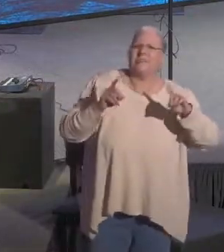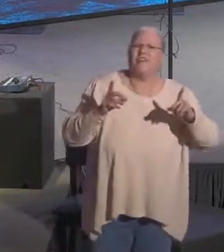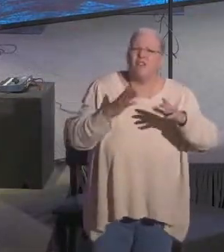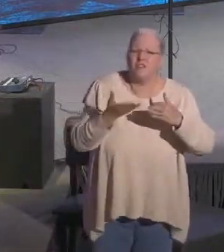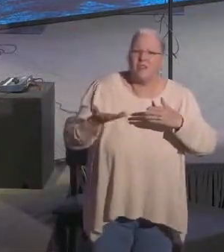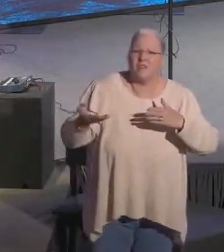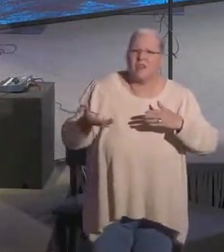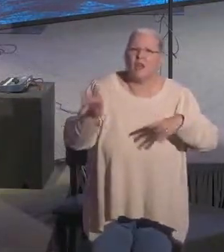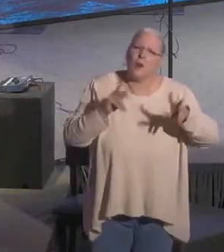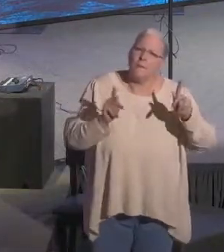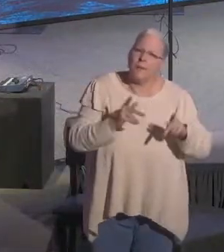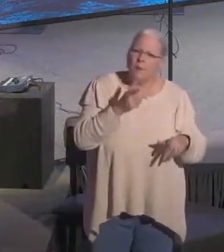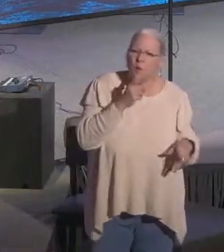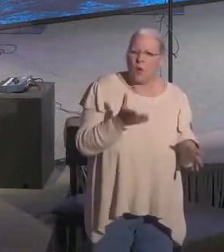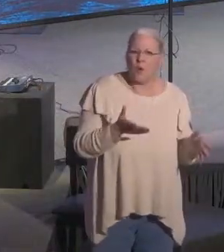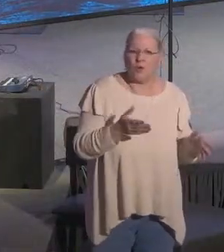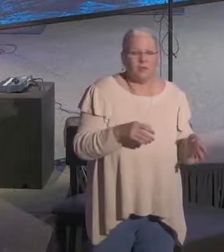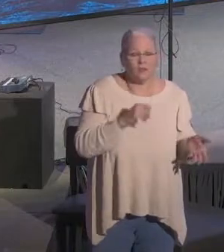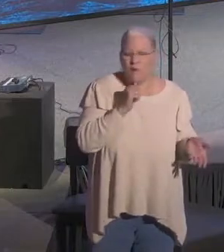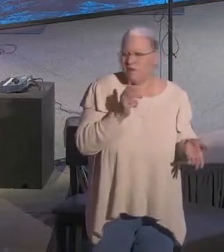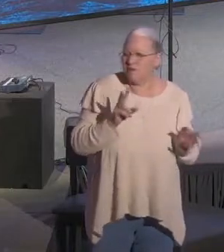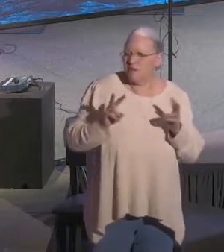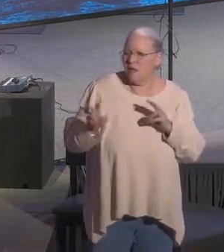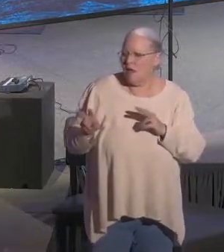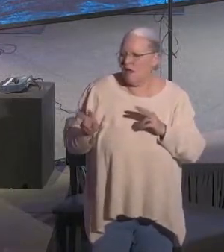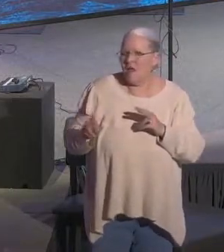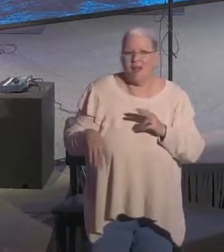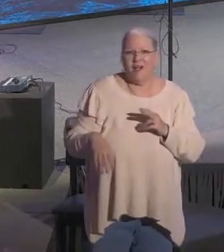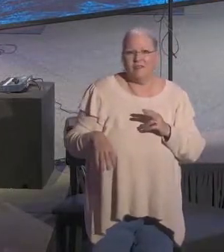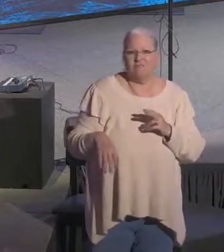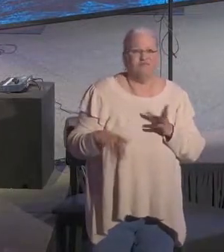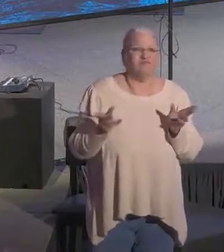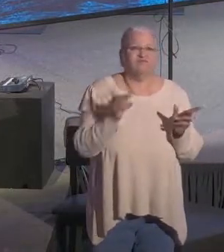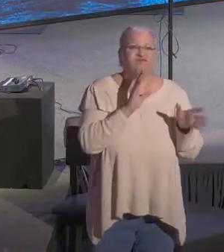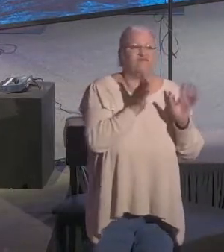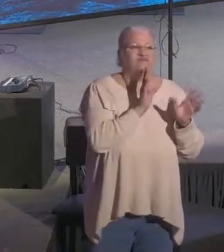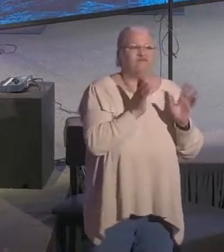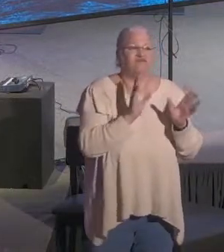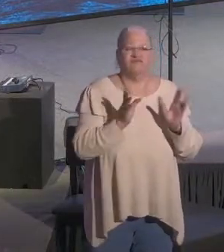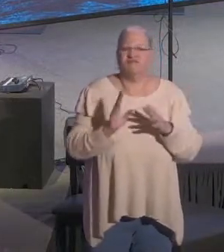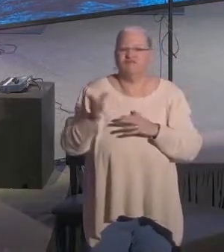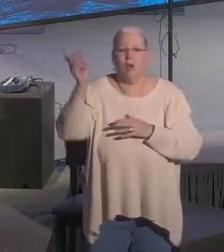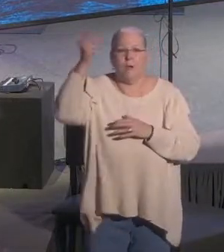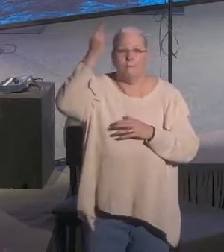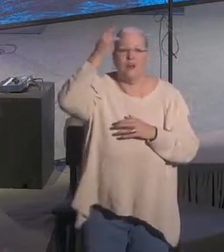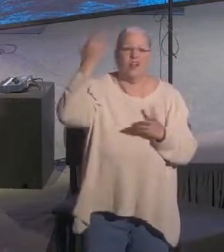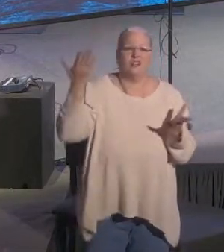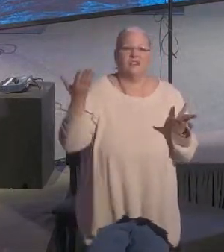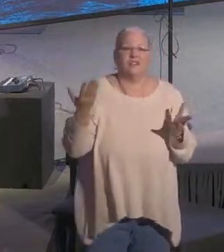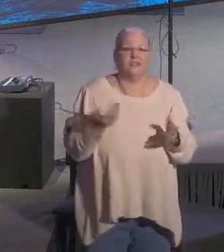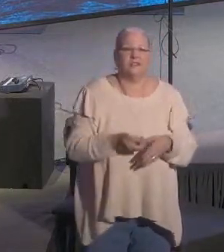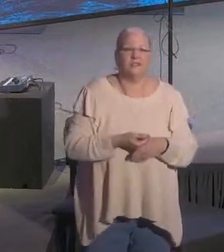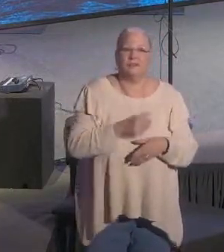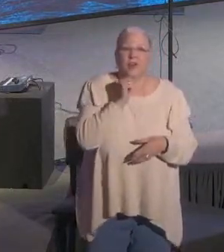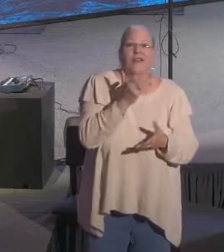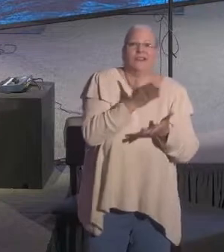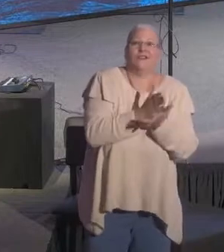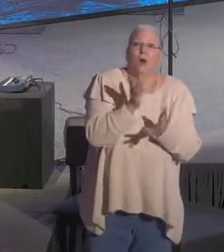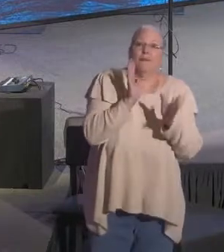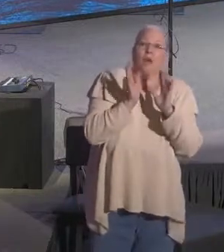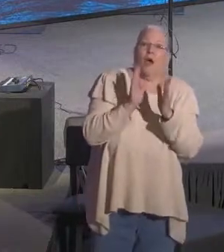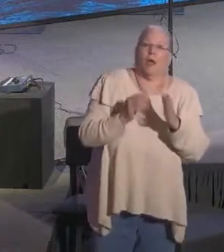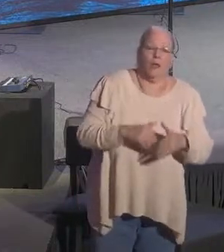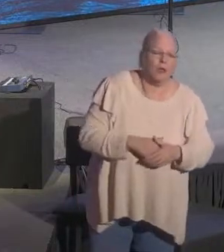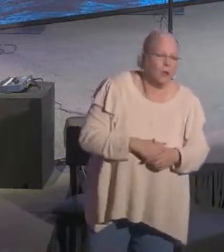There are some people, they won't say anything to you until you start talking about politics and they won't stop talking. Some people are just passionate about politics.